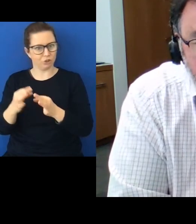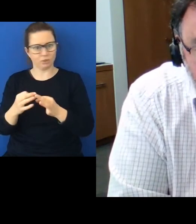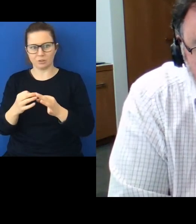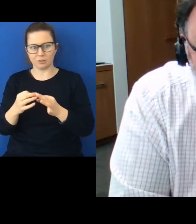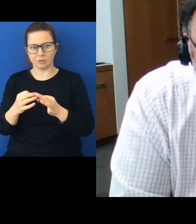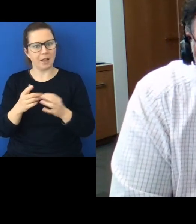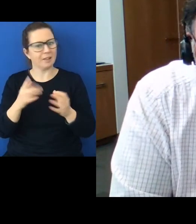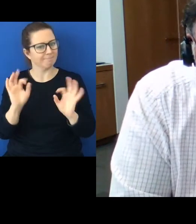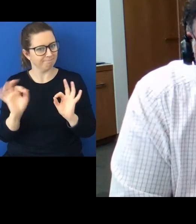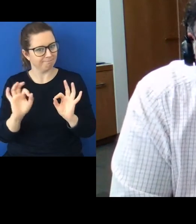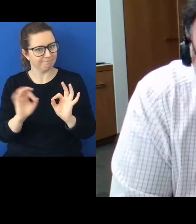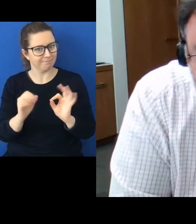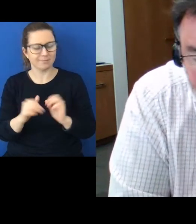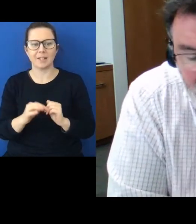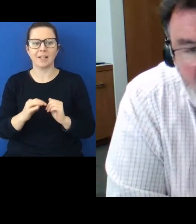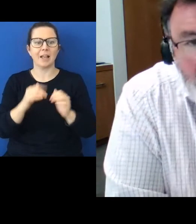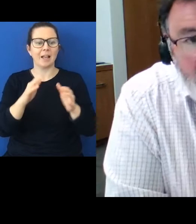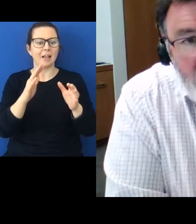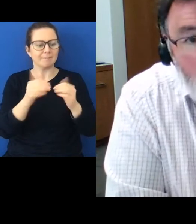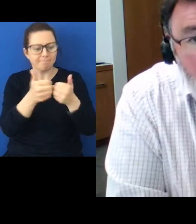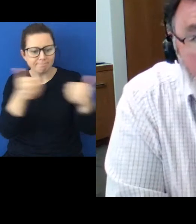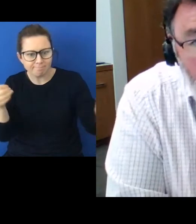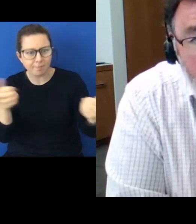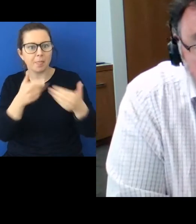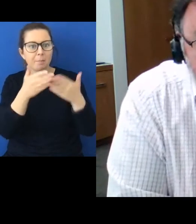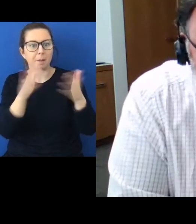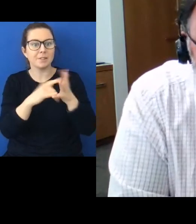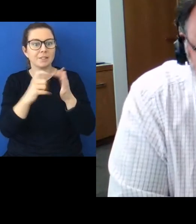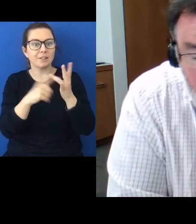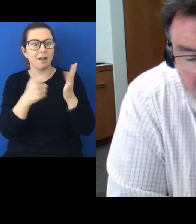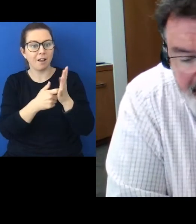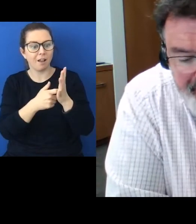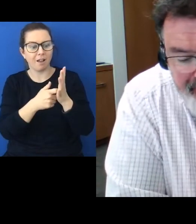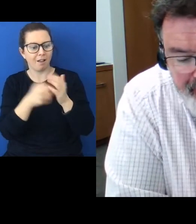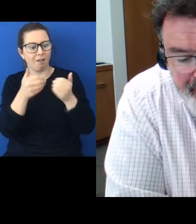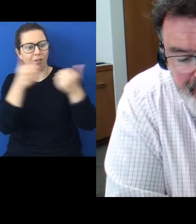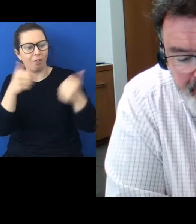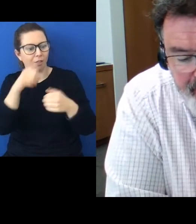indigenizing the public sector by putting more indigenous people into it.